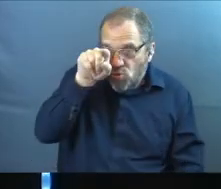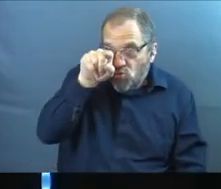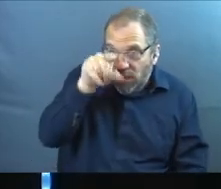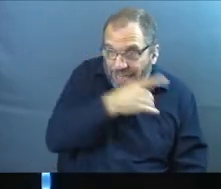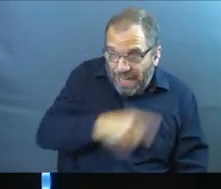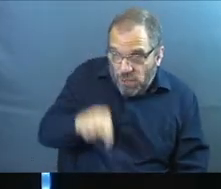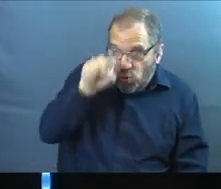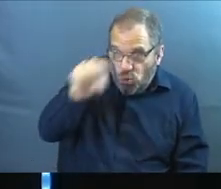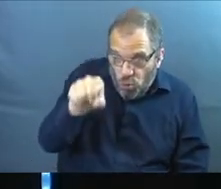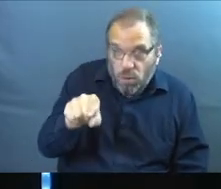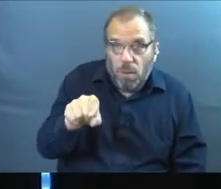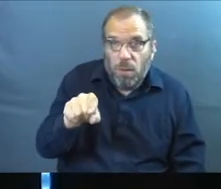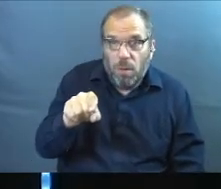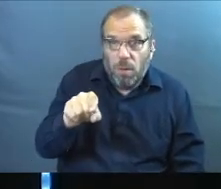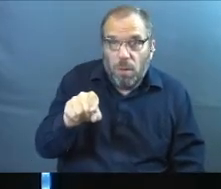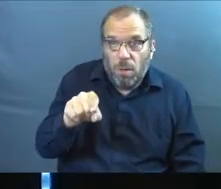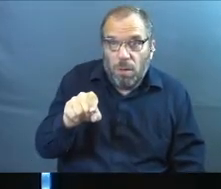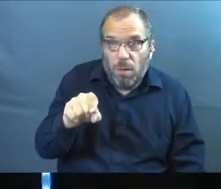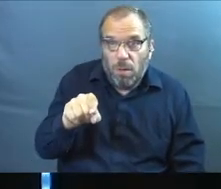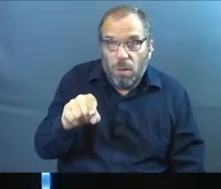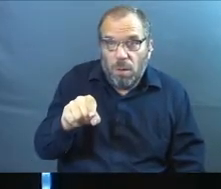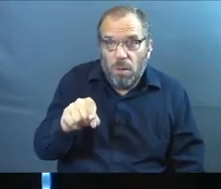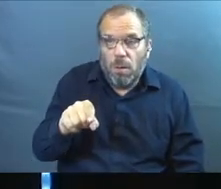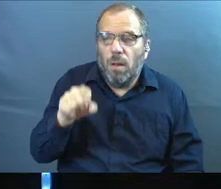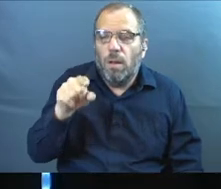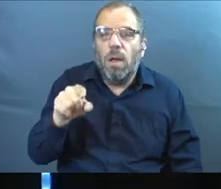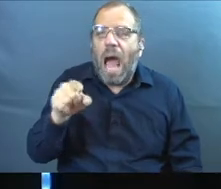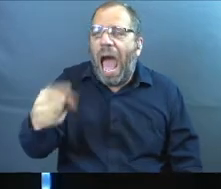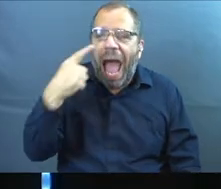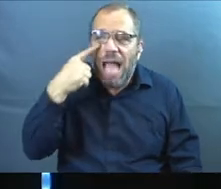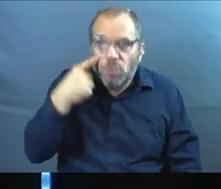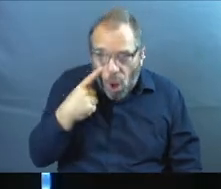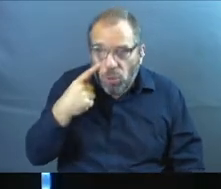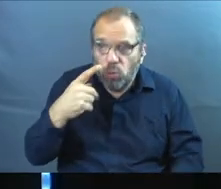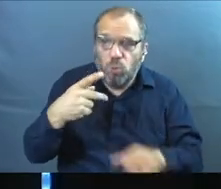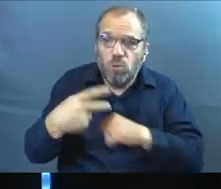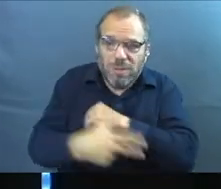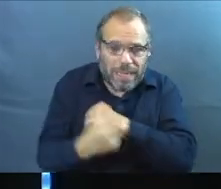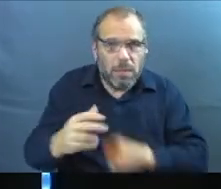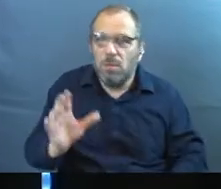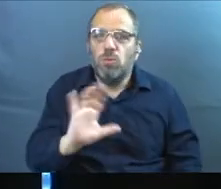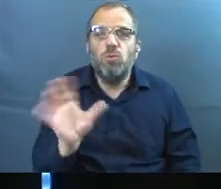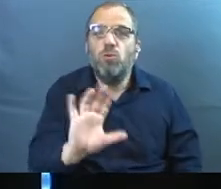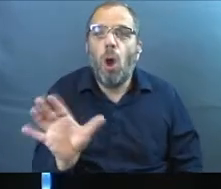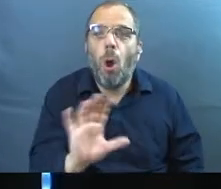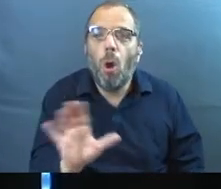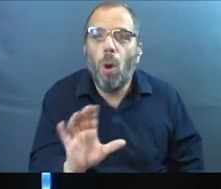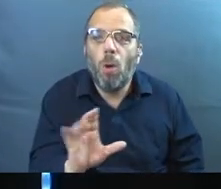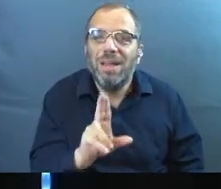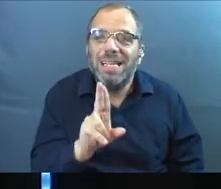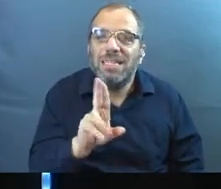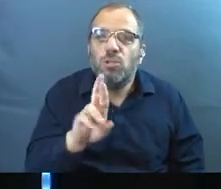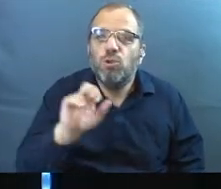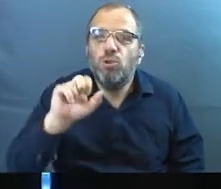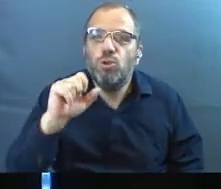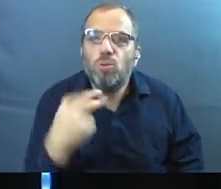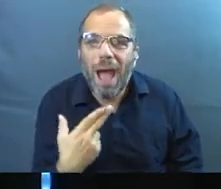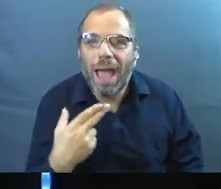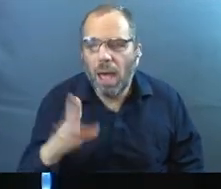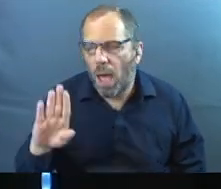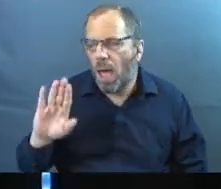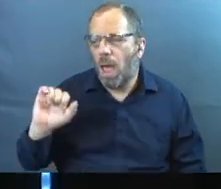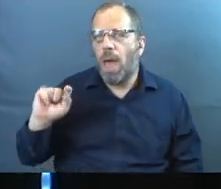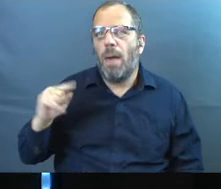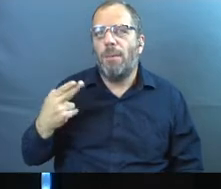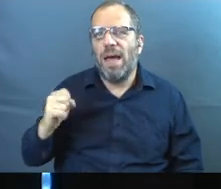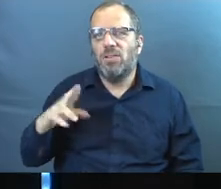man. And of course, he's not saying, this is actually, you did this. I watched you steal somebody's lamb. It's like, no, no, no. This is Uriah. This is Bathsheba.